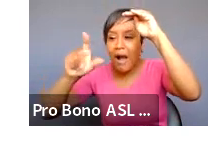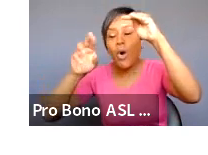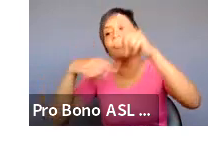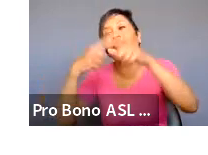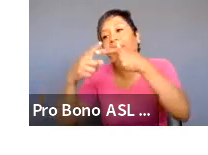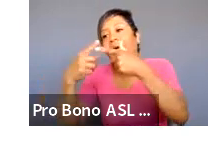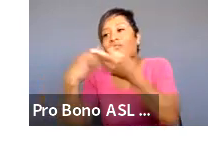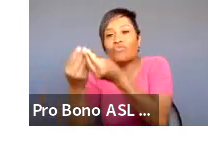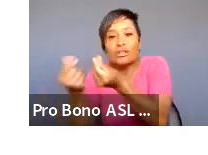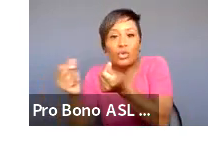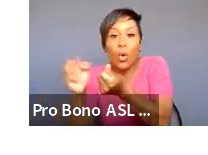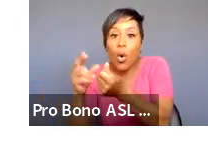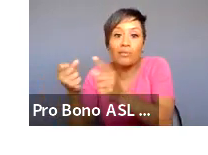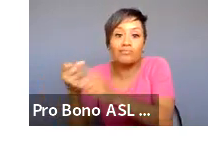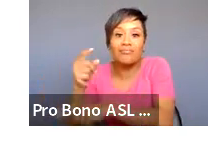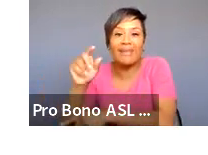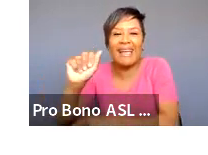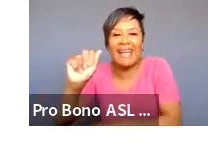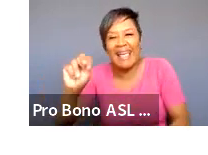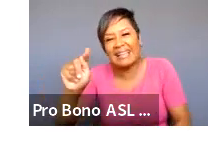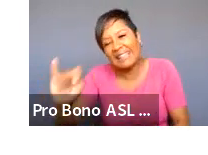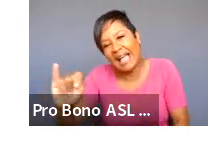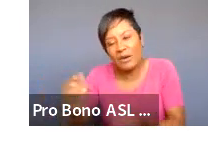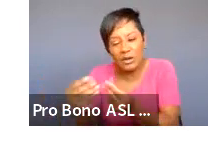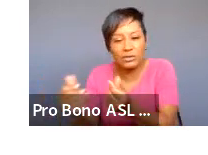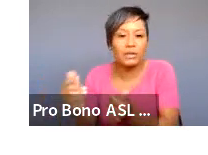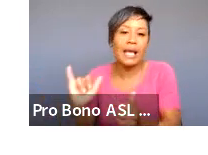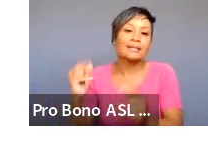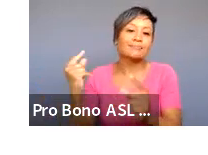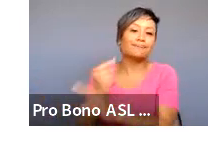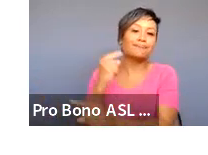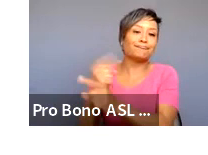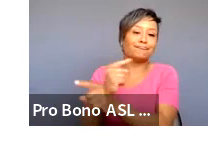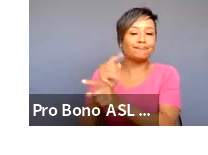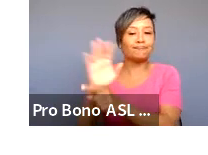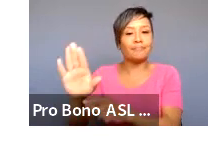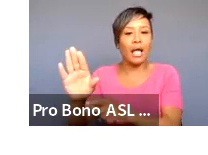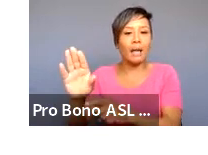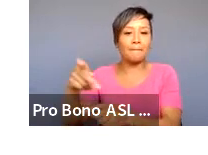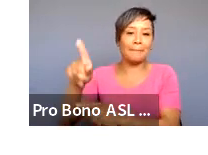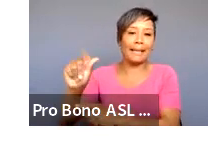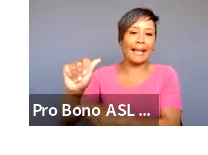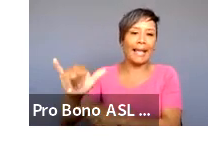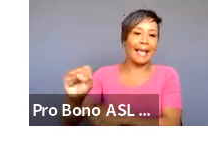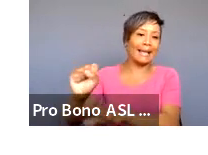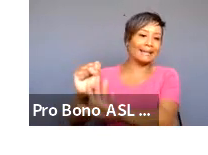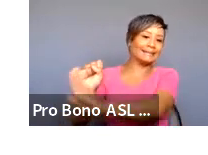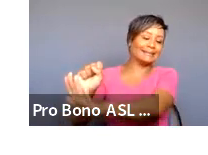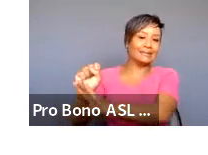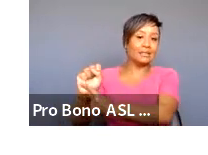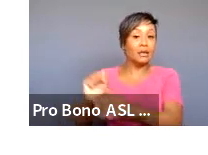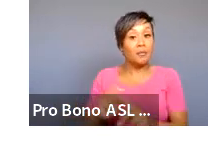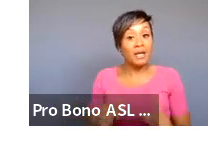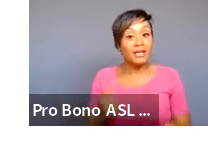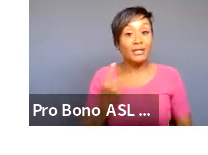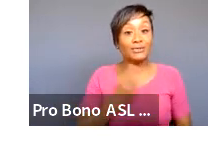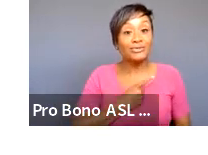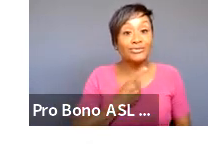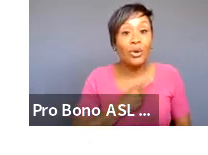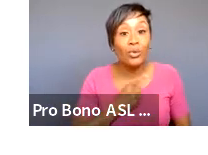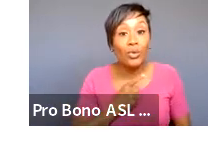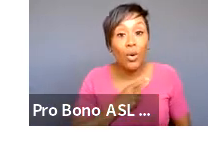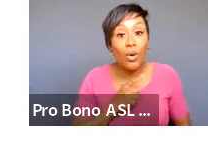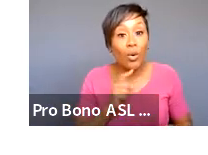that is a straight play model in solo work it's so beautiful that we do not need to follow a linear